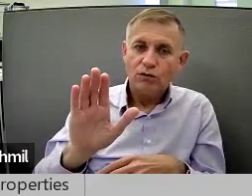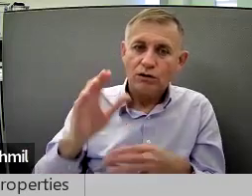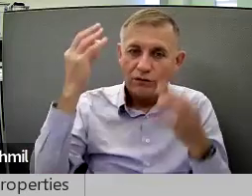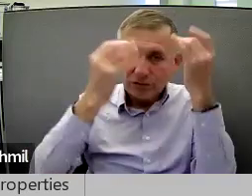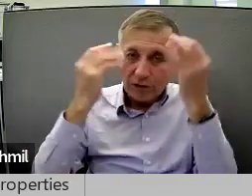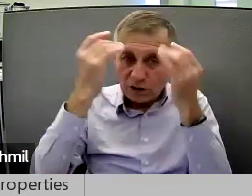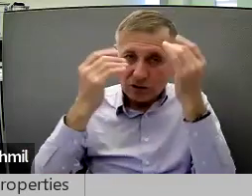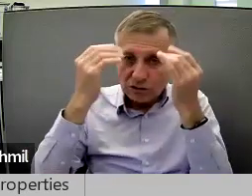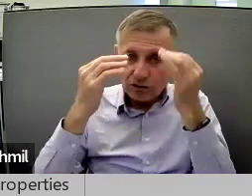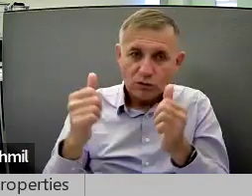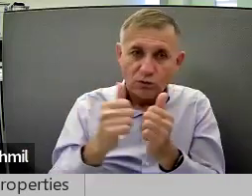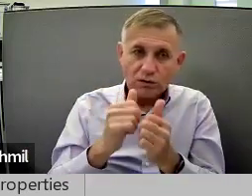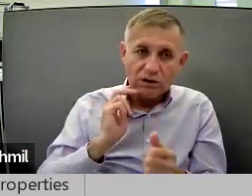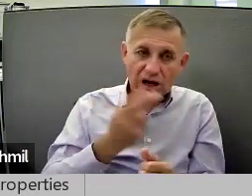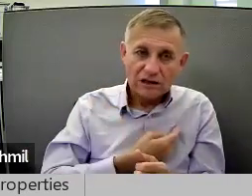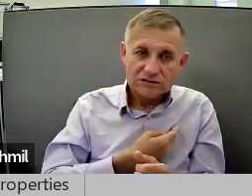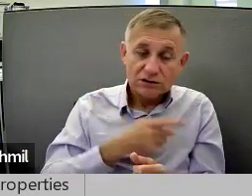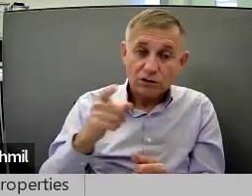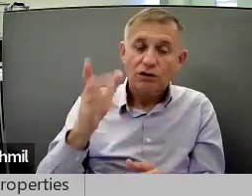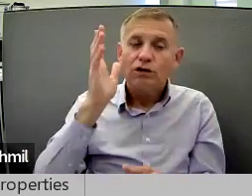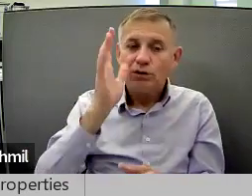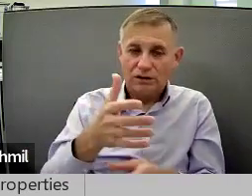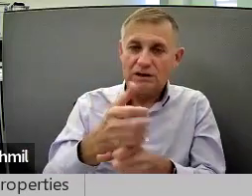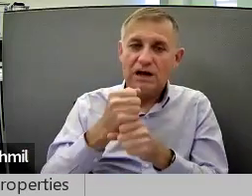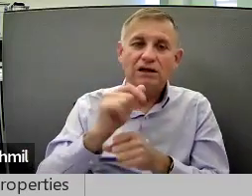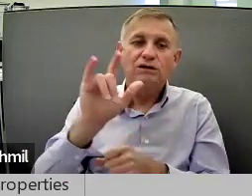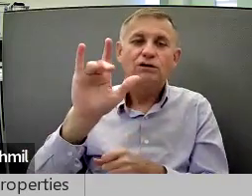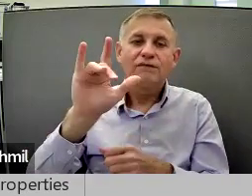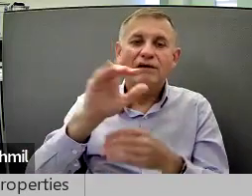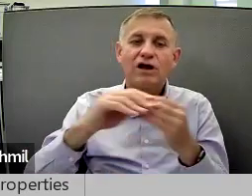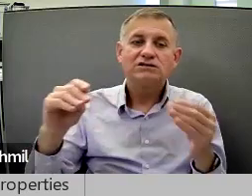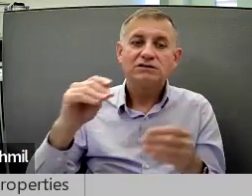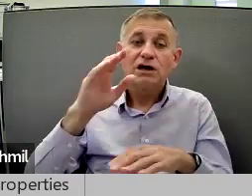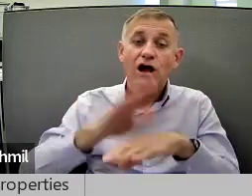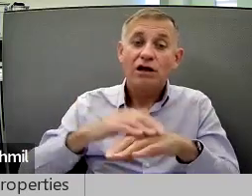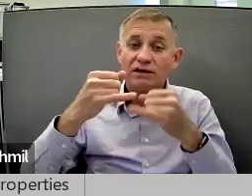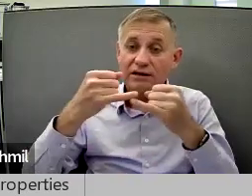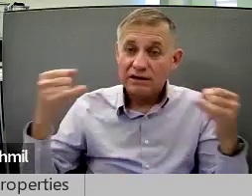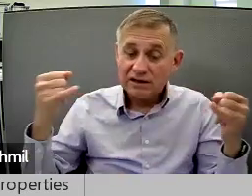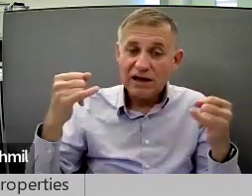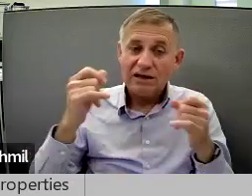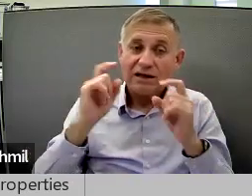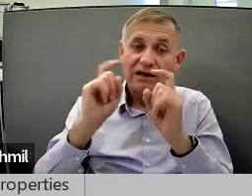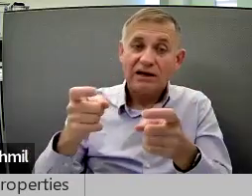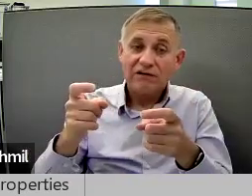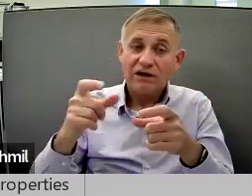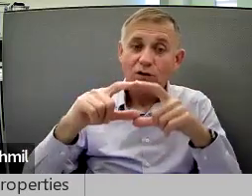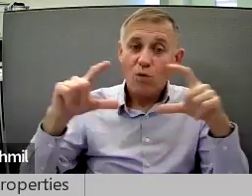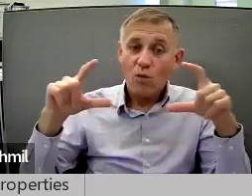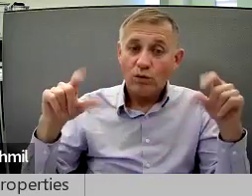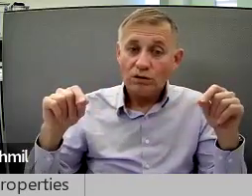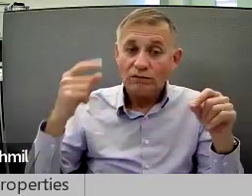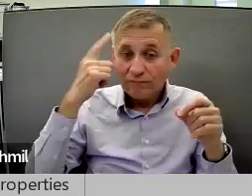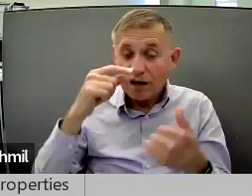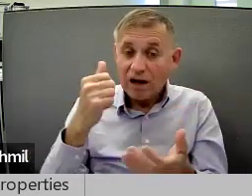with us, and you will get a $25 online gift card